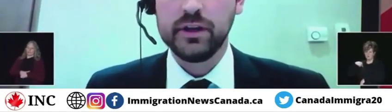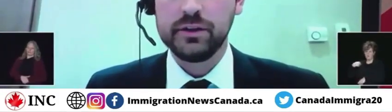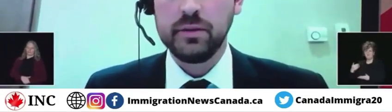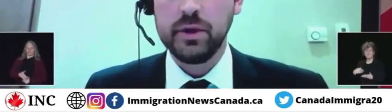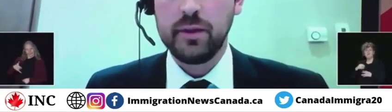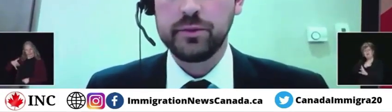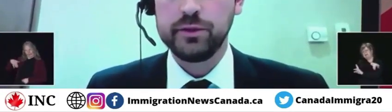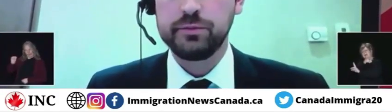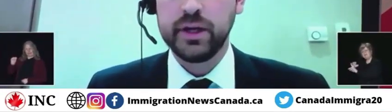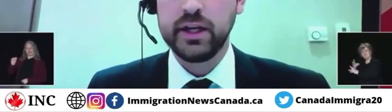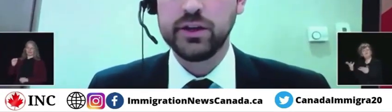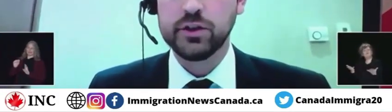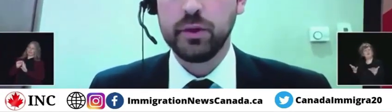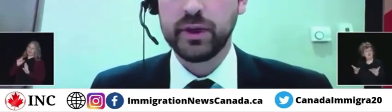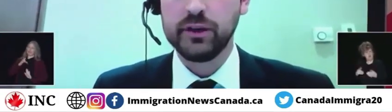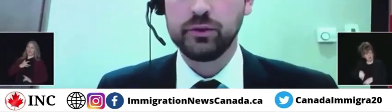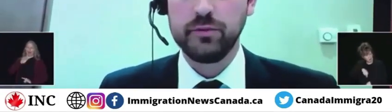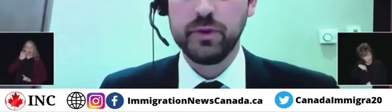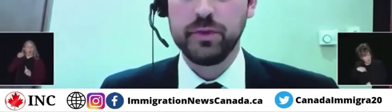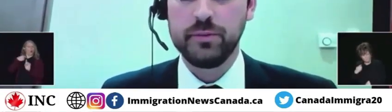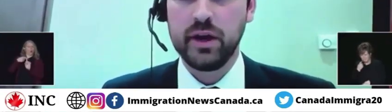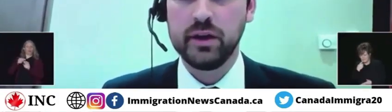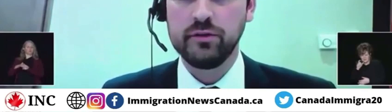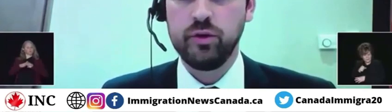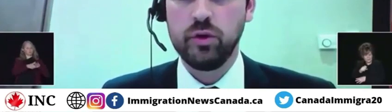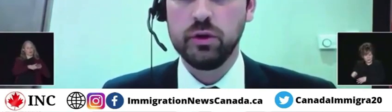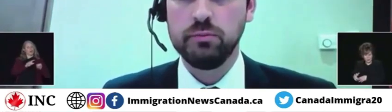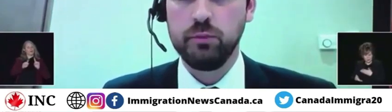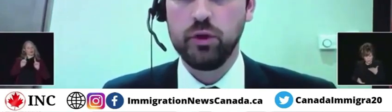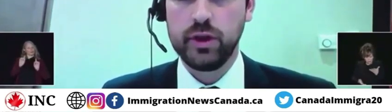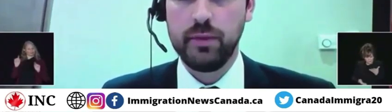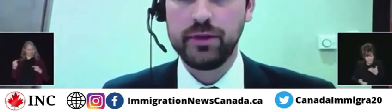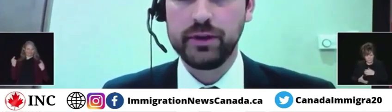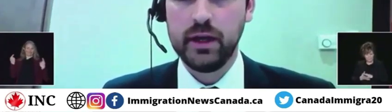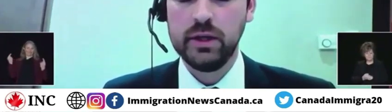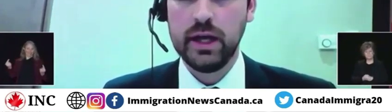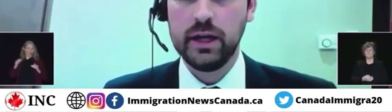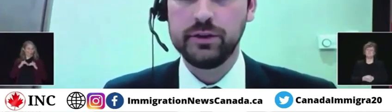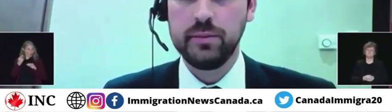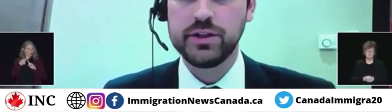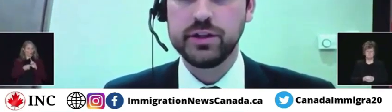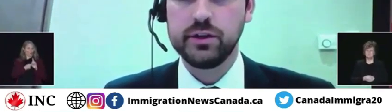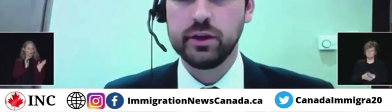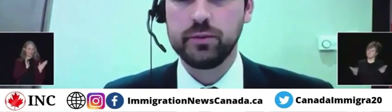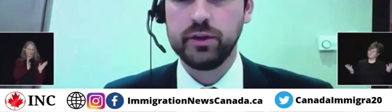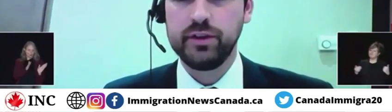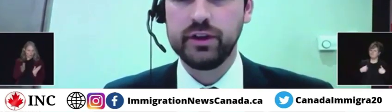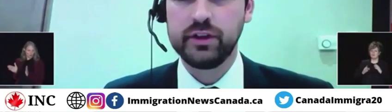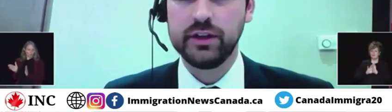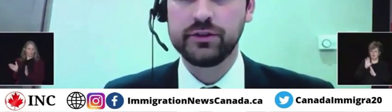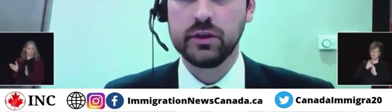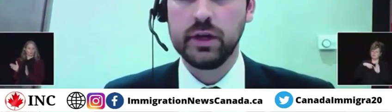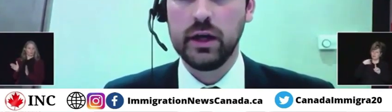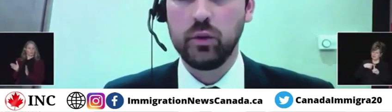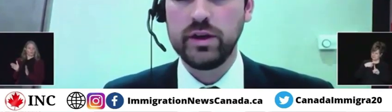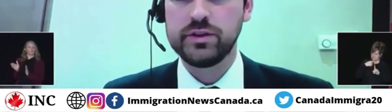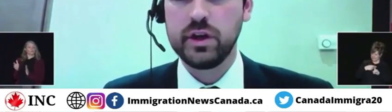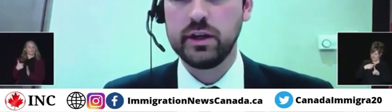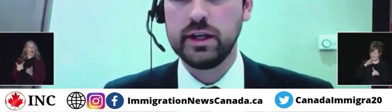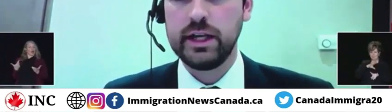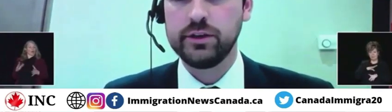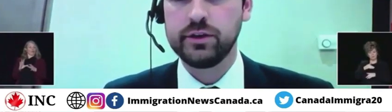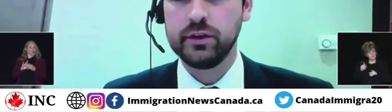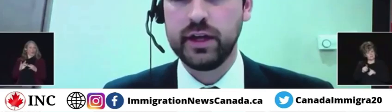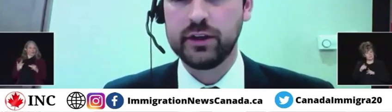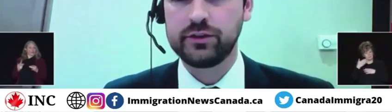because I'm an optimist by nature, but because we've been preparing for more than a month now. As I mentioned during a previous answer, we